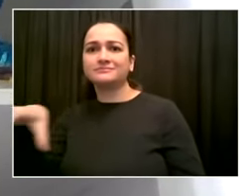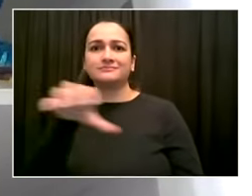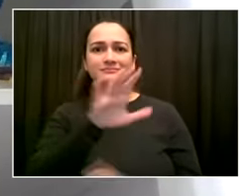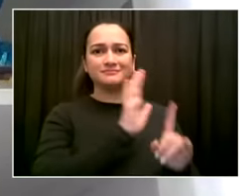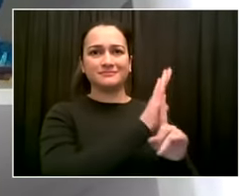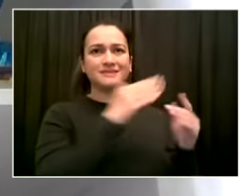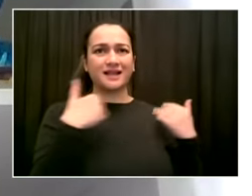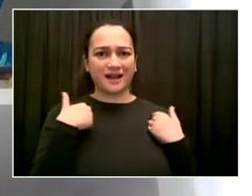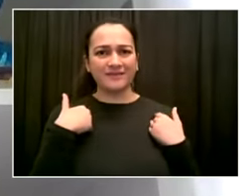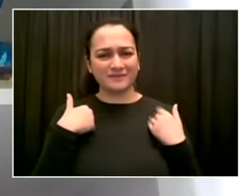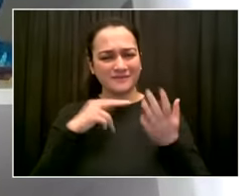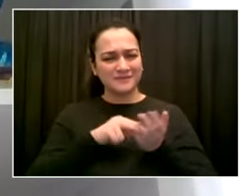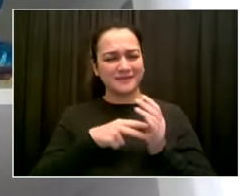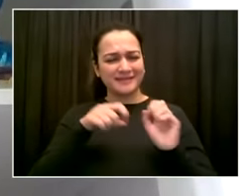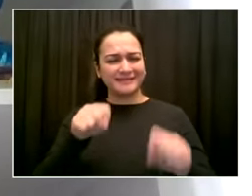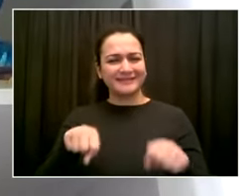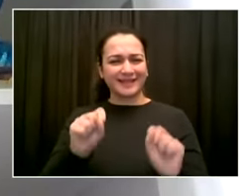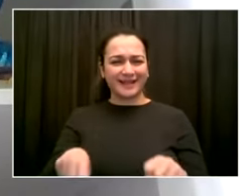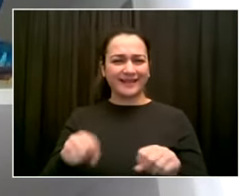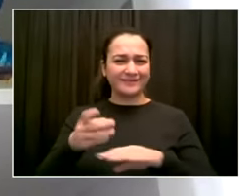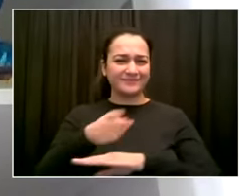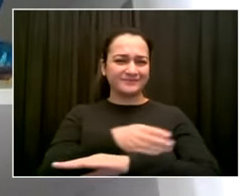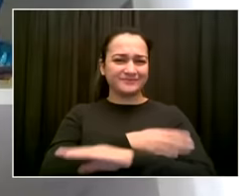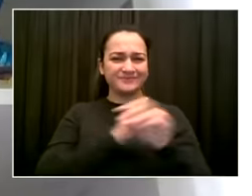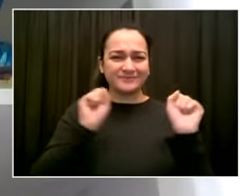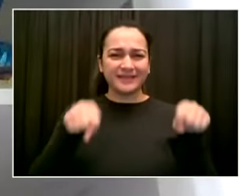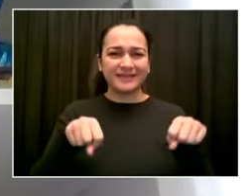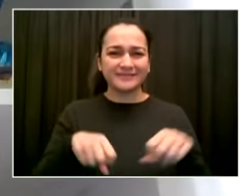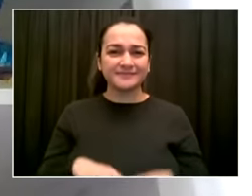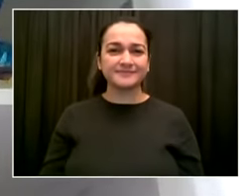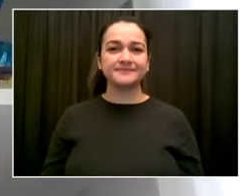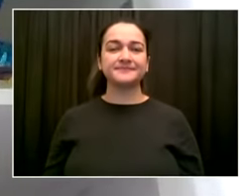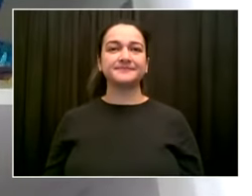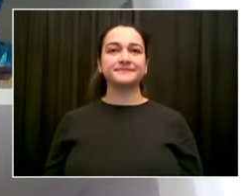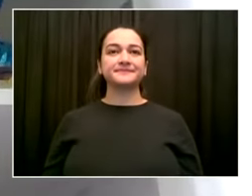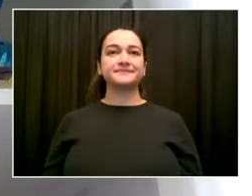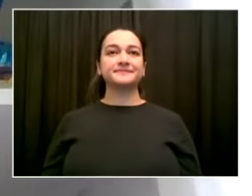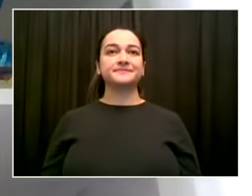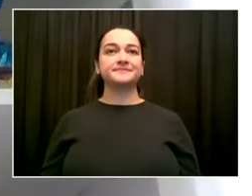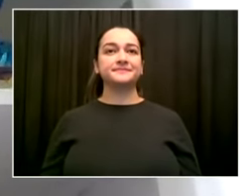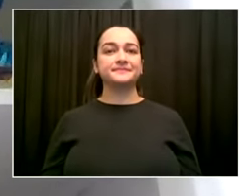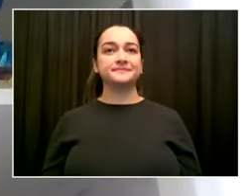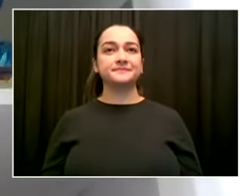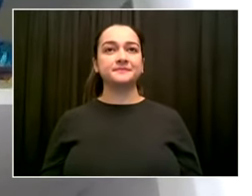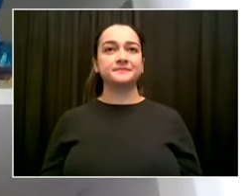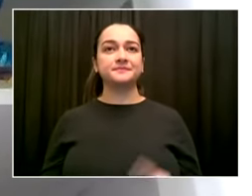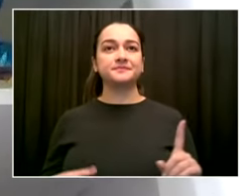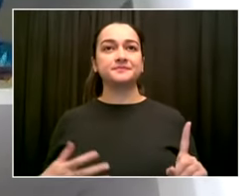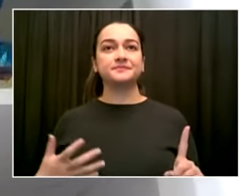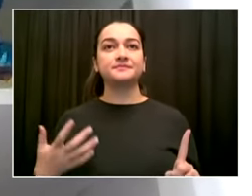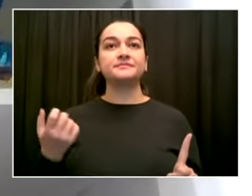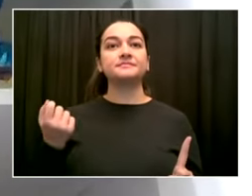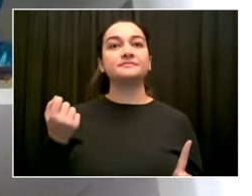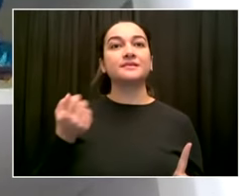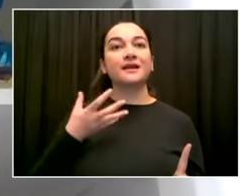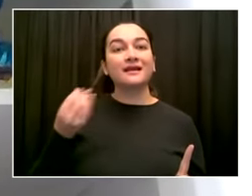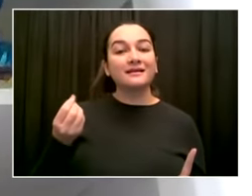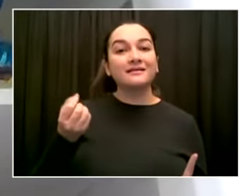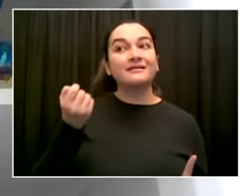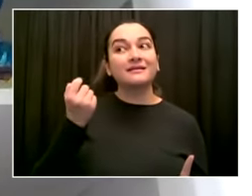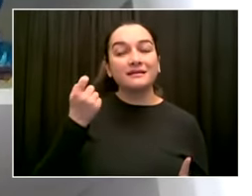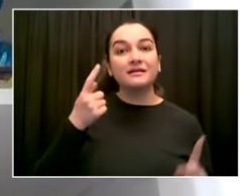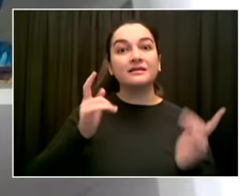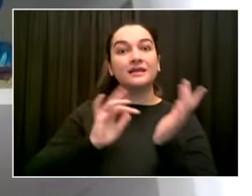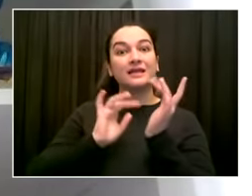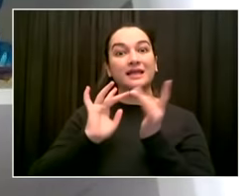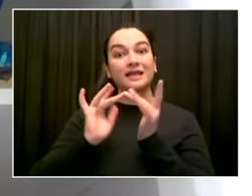create more low-cost affordable options, that's going to benefit New Yorkers who have previously been under-connected or unconnected, but also New